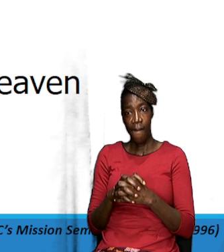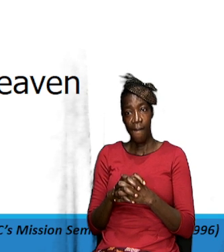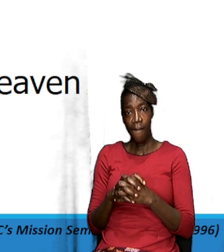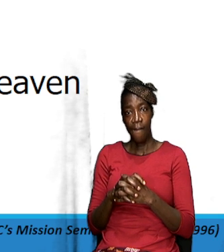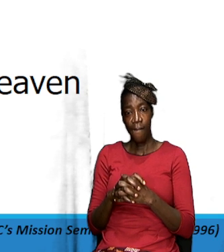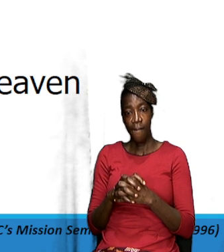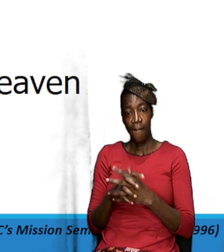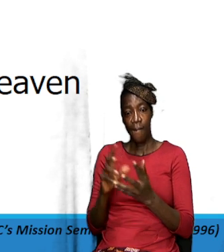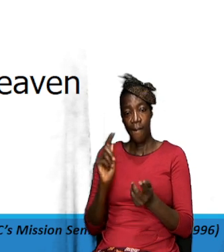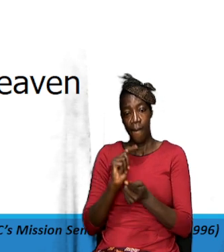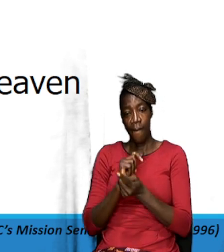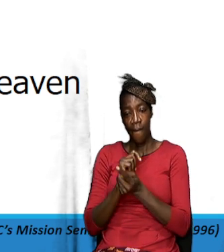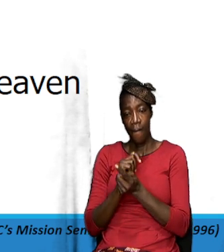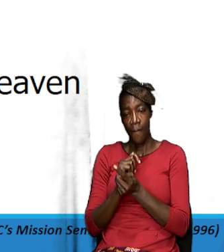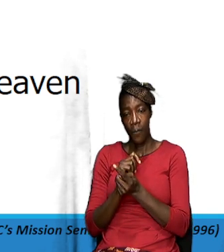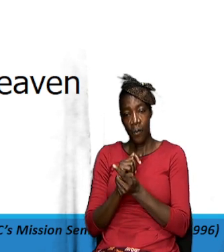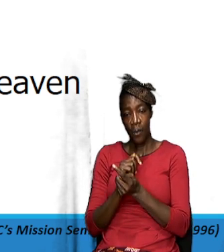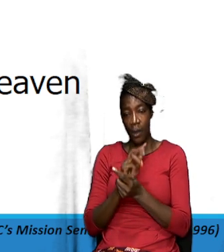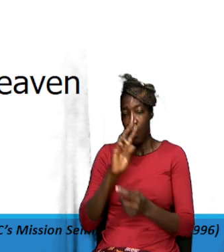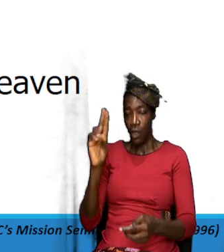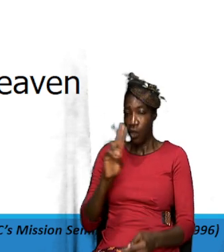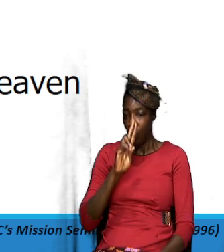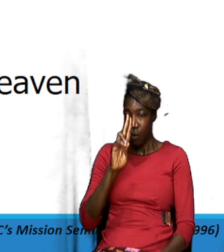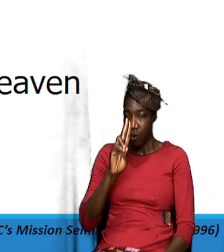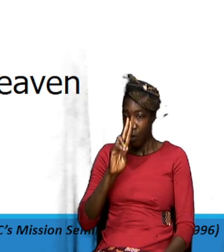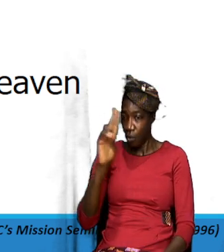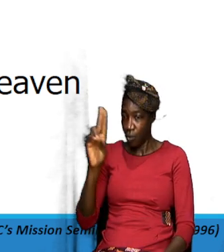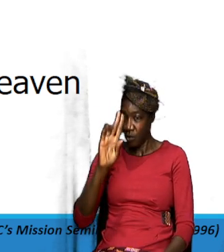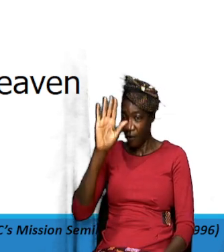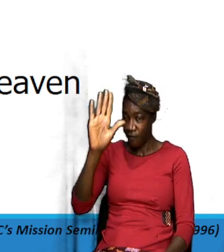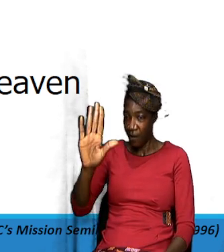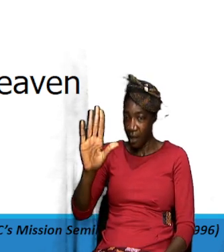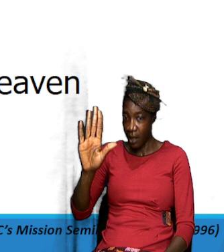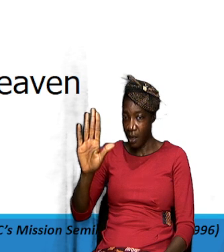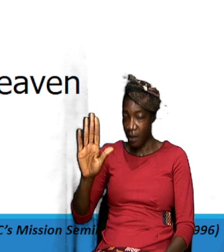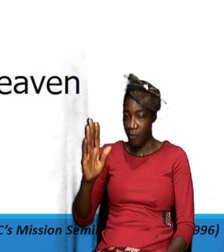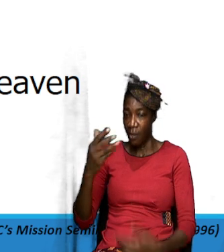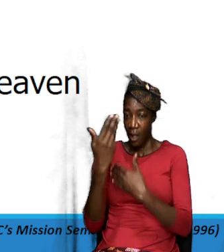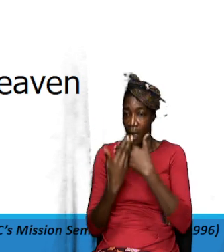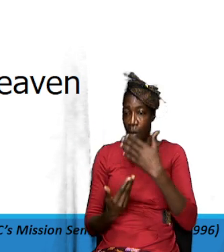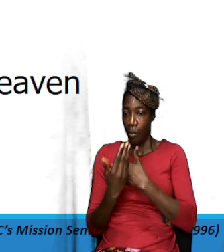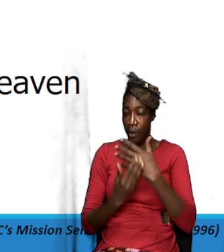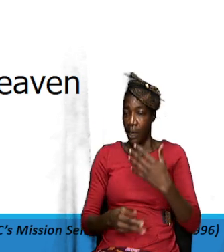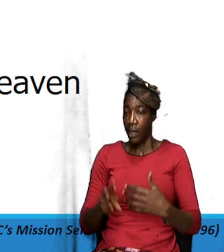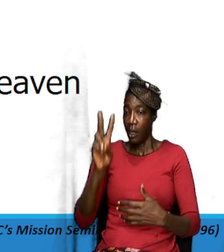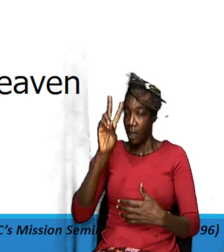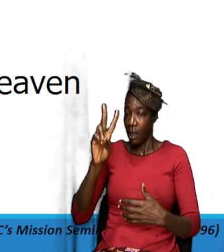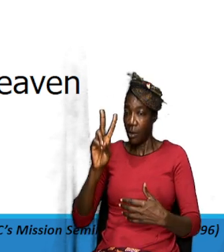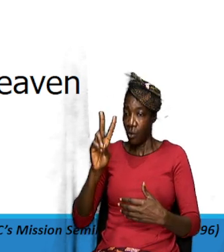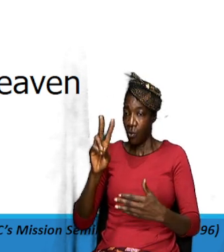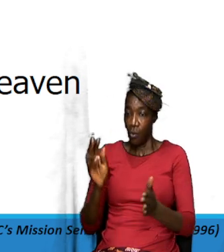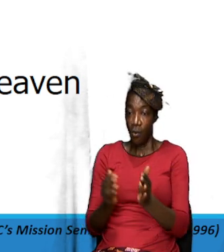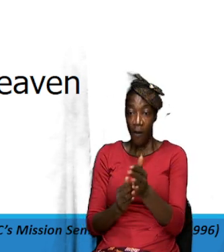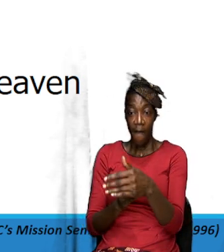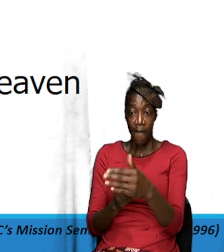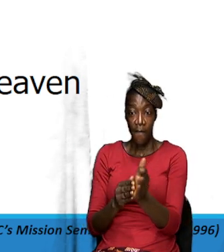turned used five loaves and two fishes to feed a multitude